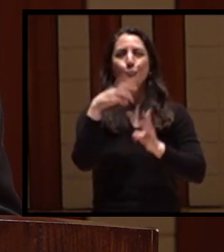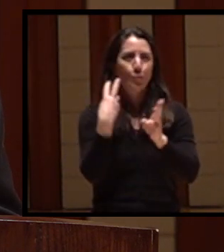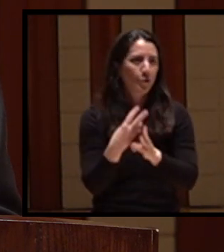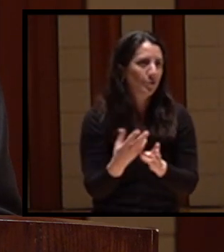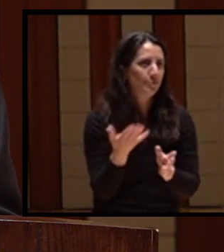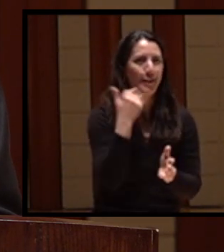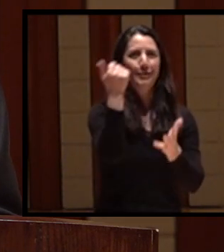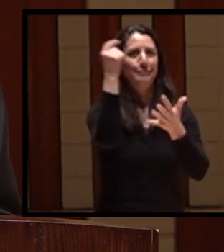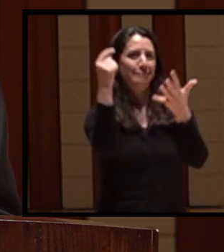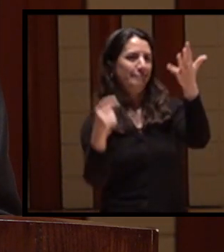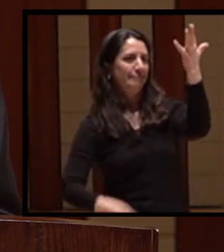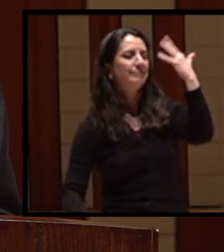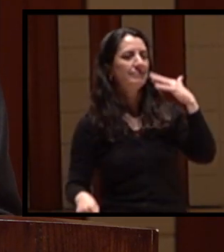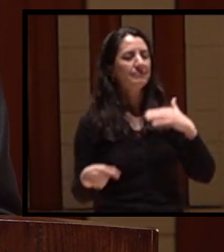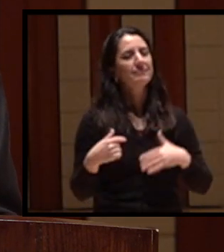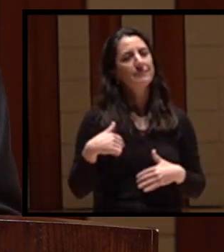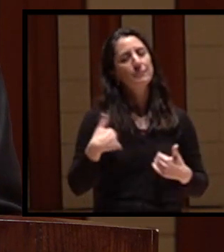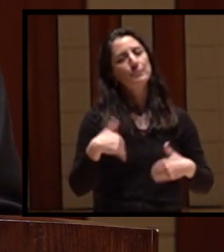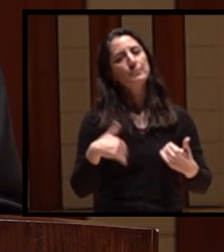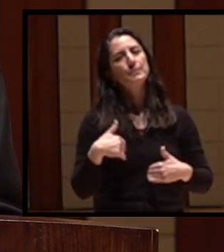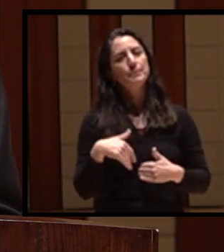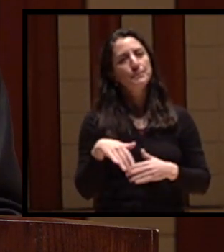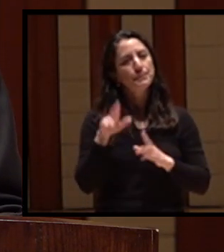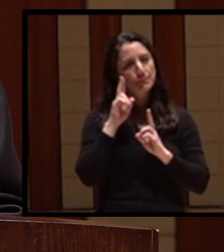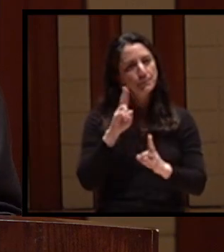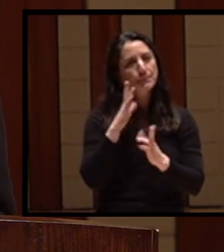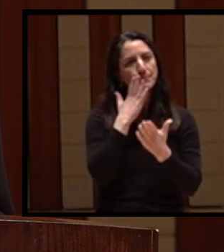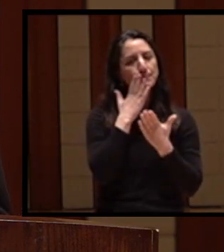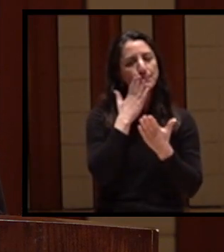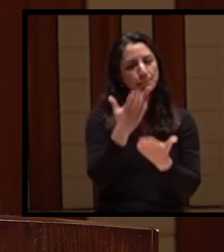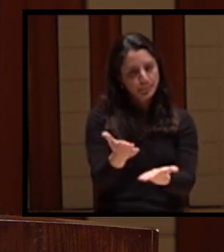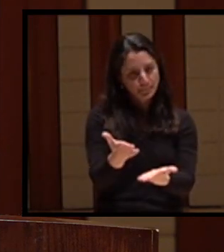hope we must have for brighter futures. Adriana?